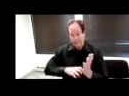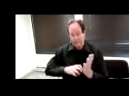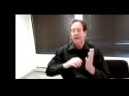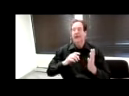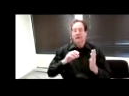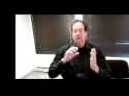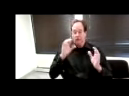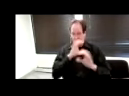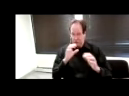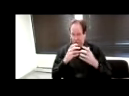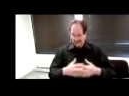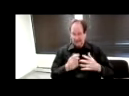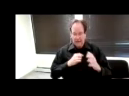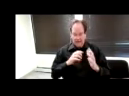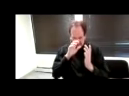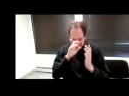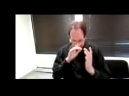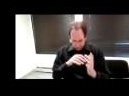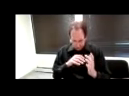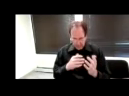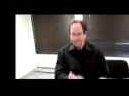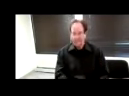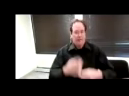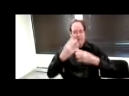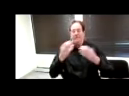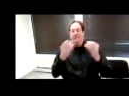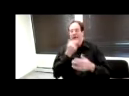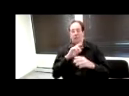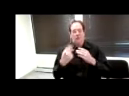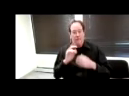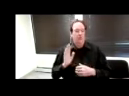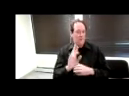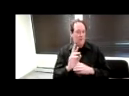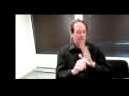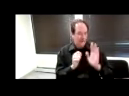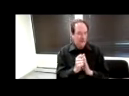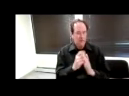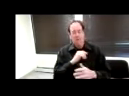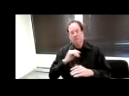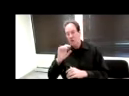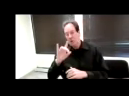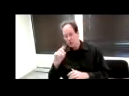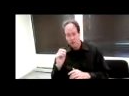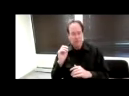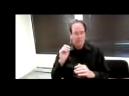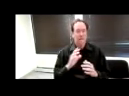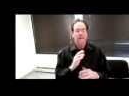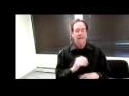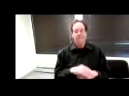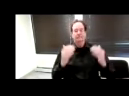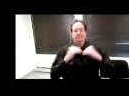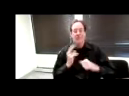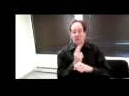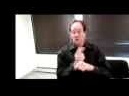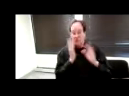return better results for you for your video and audio. The user experience is better. Users